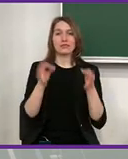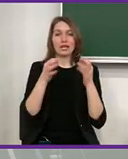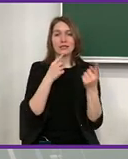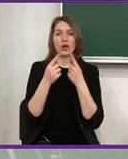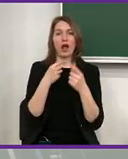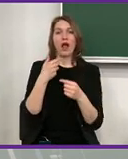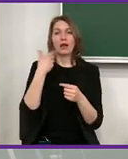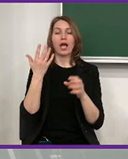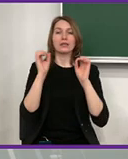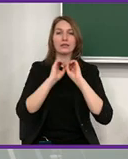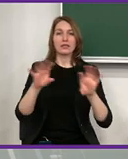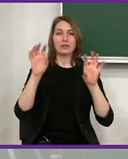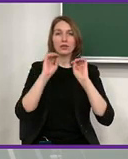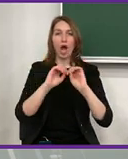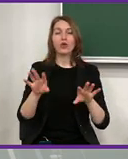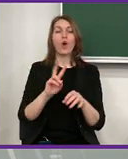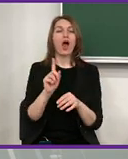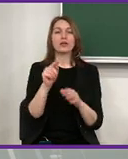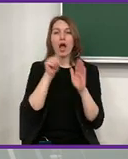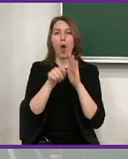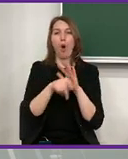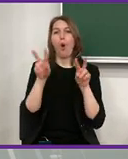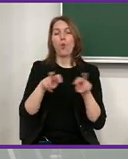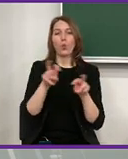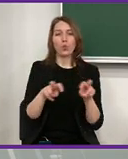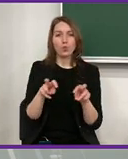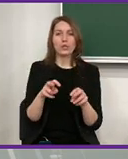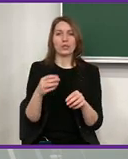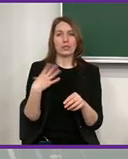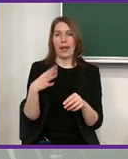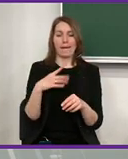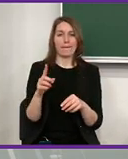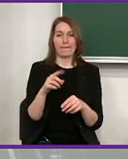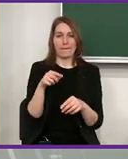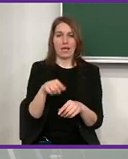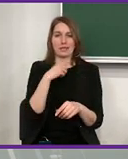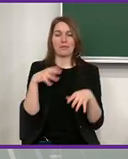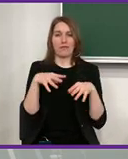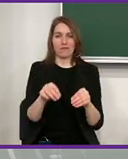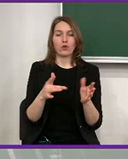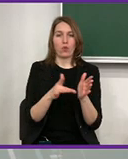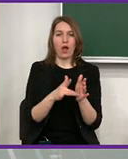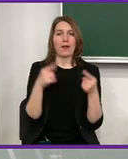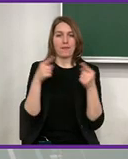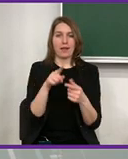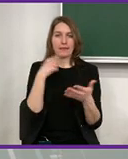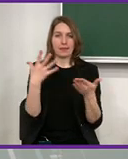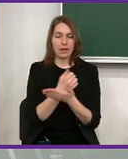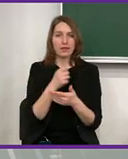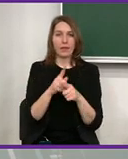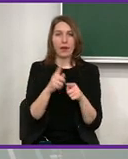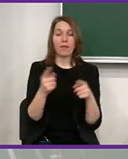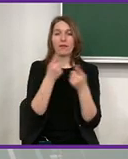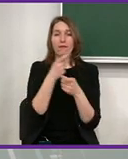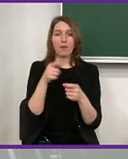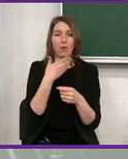agreed, we concluded that very important is to have a conversation and to explain what is